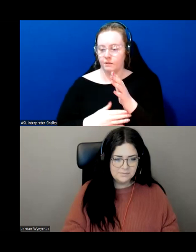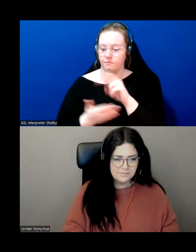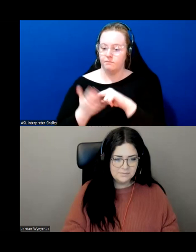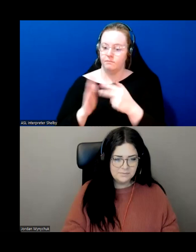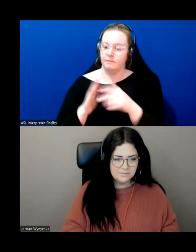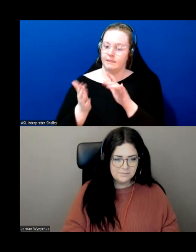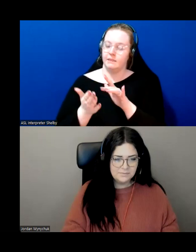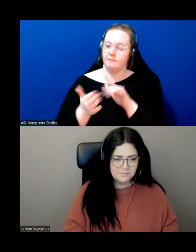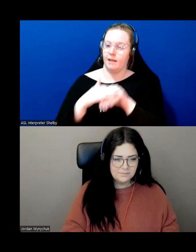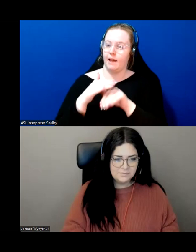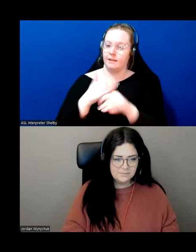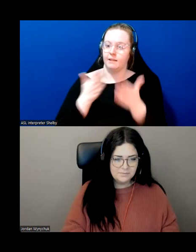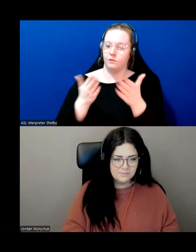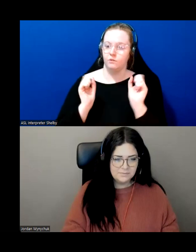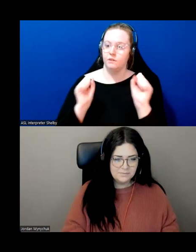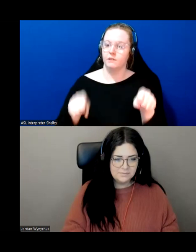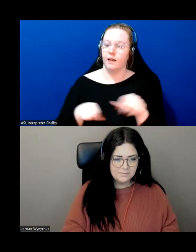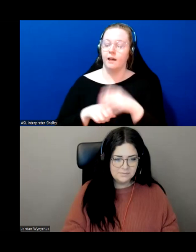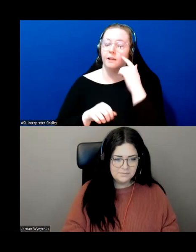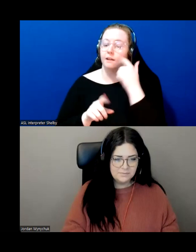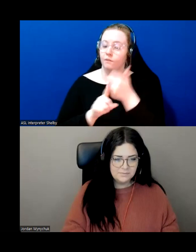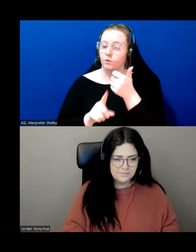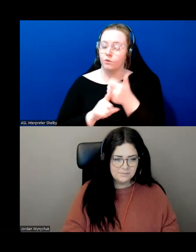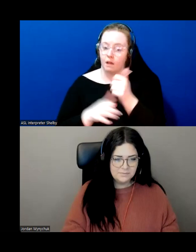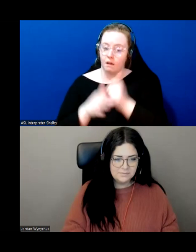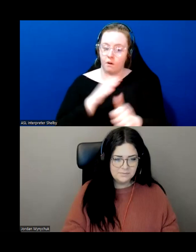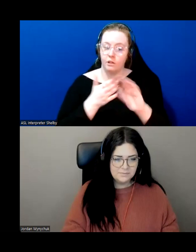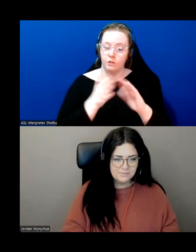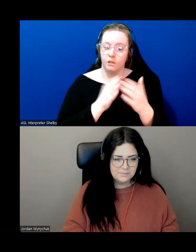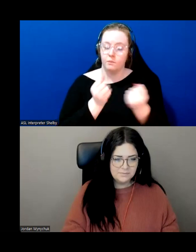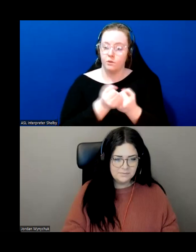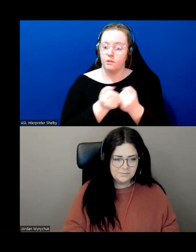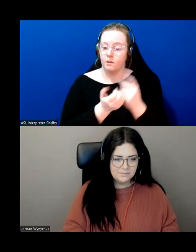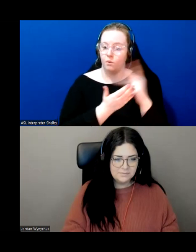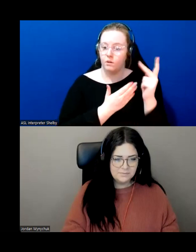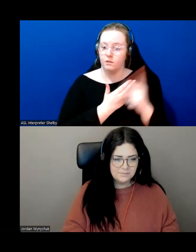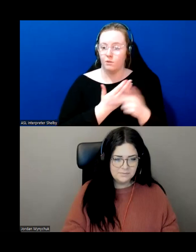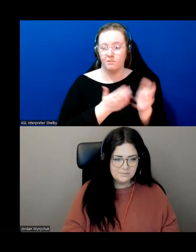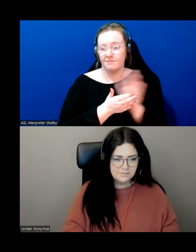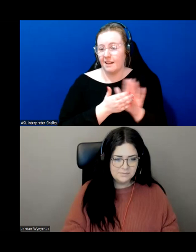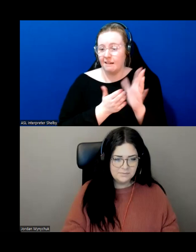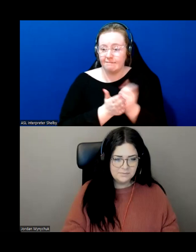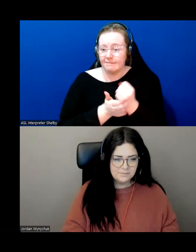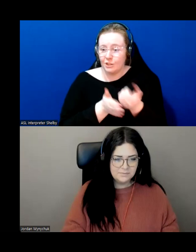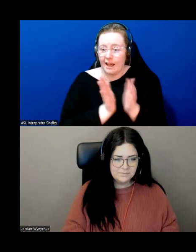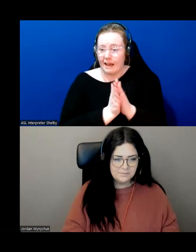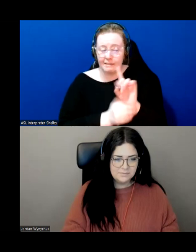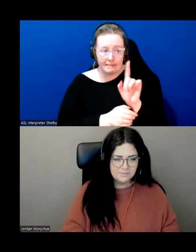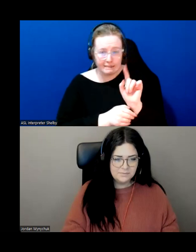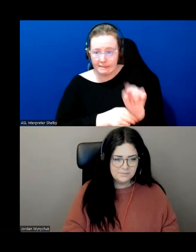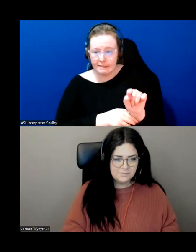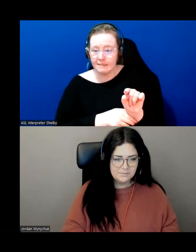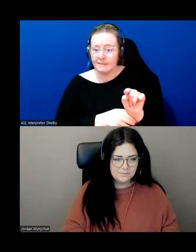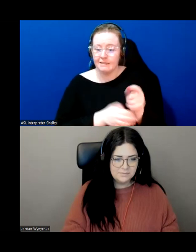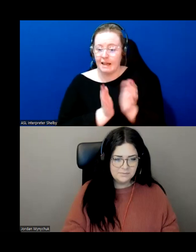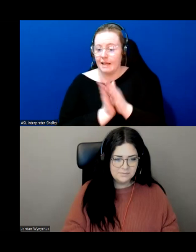um and if you are with the community supports program itself it's always that nice to ask them and follow up with the nurse